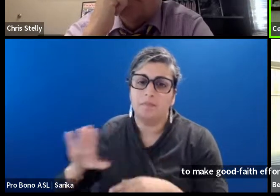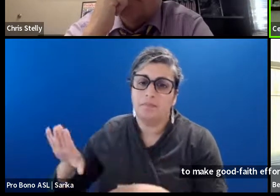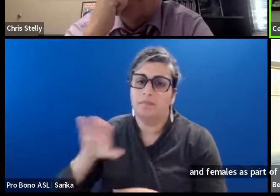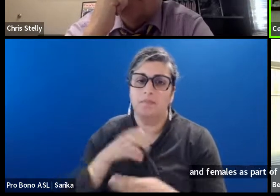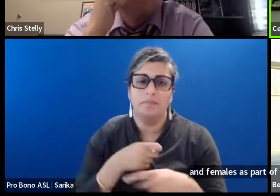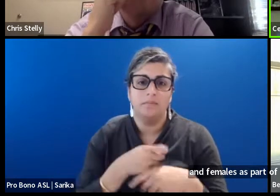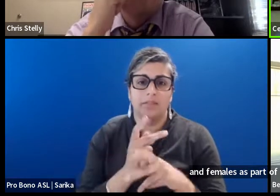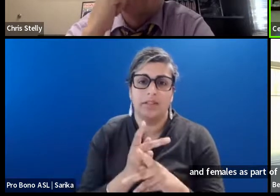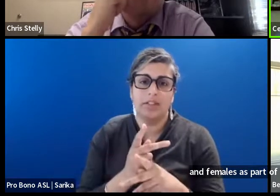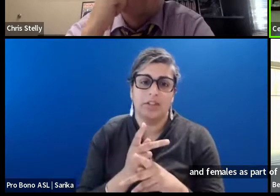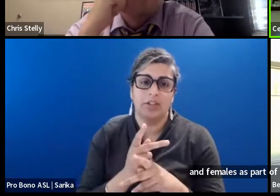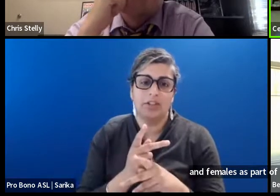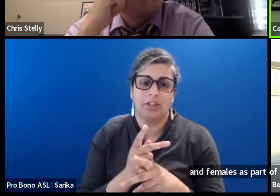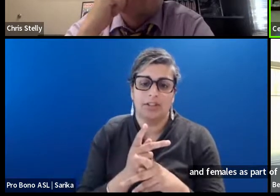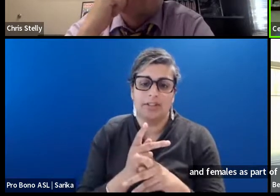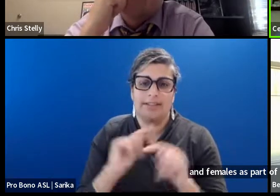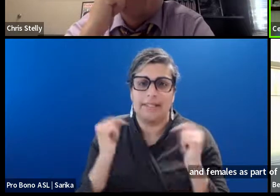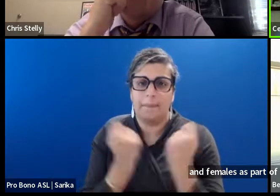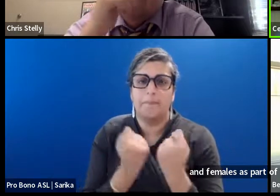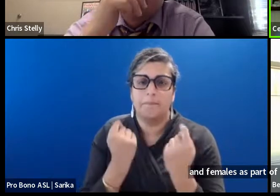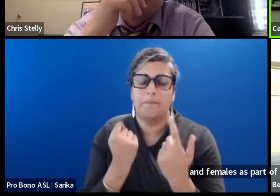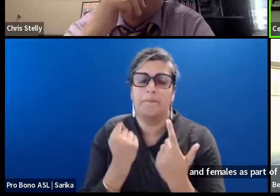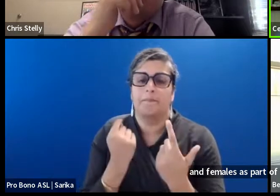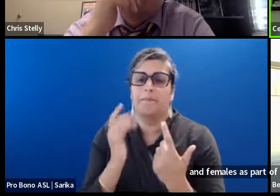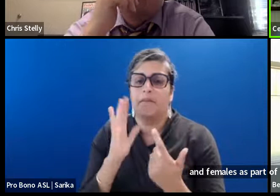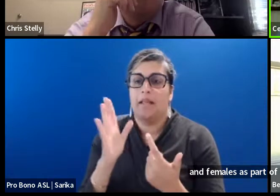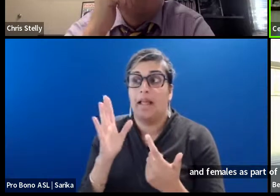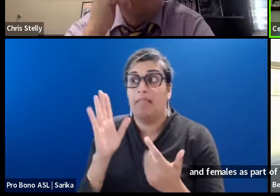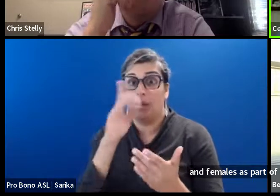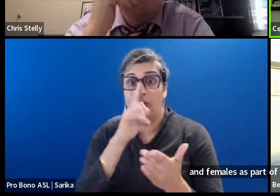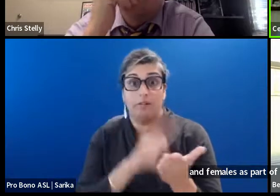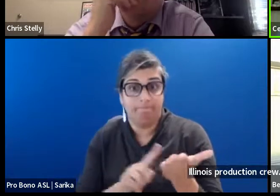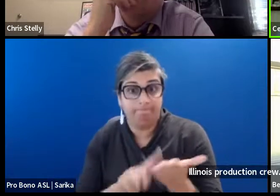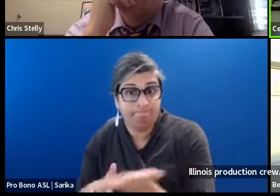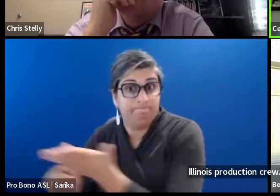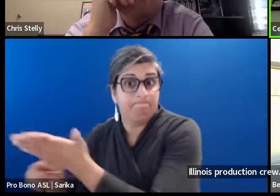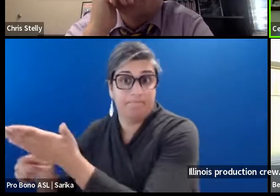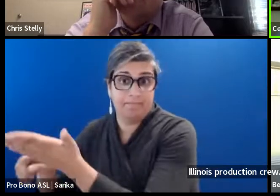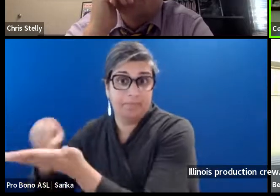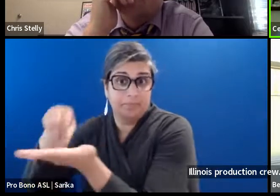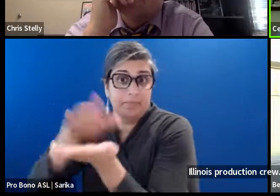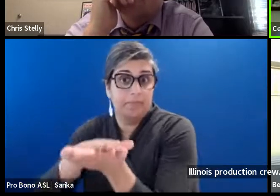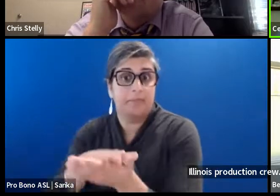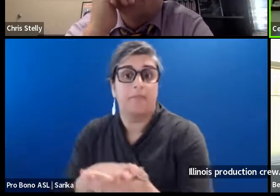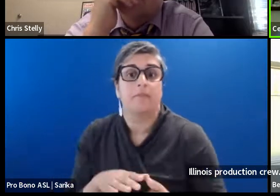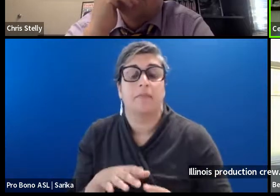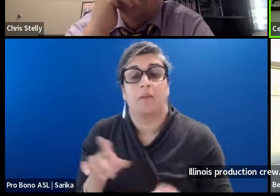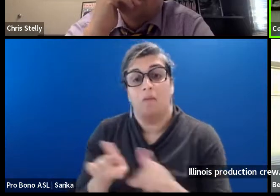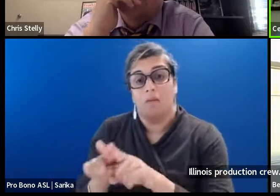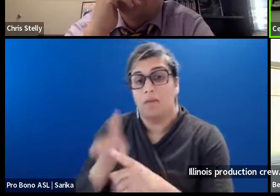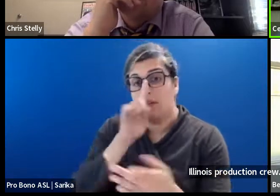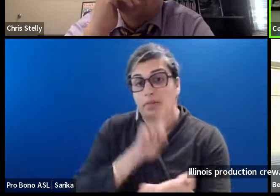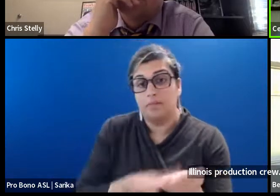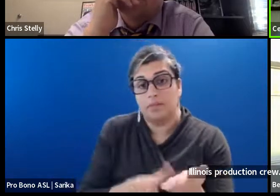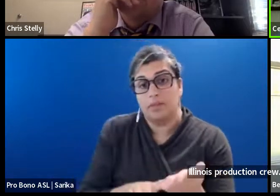uh, and, uh, that they're going to track that. Um, and also that, uh, they, they track the, the ownership and diversity